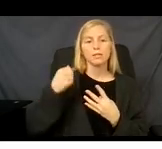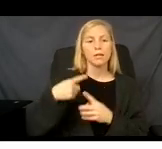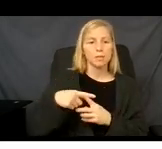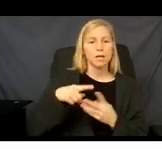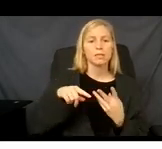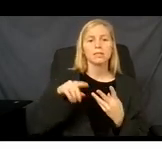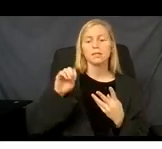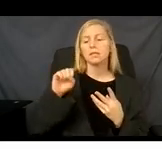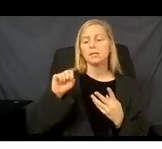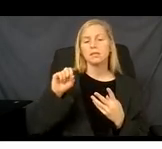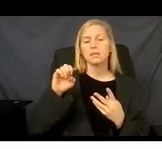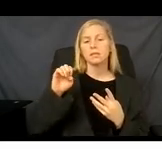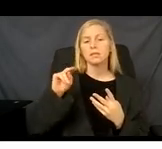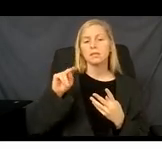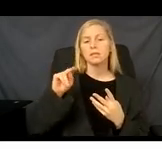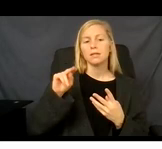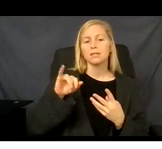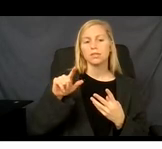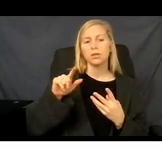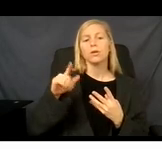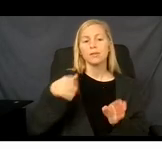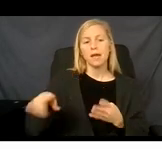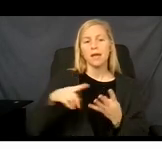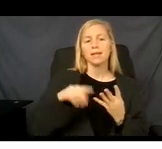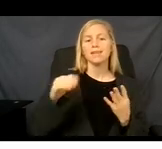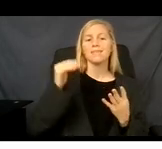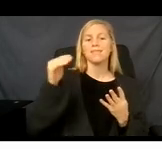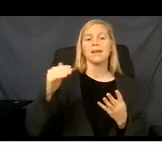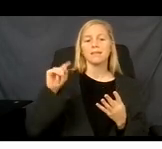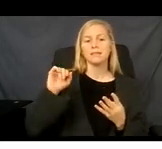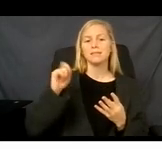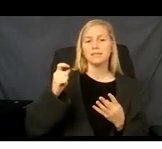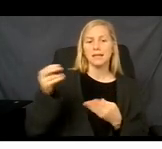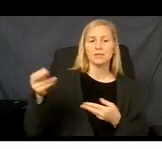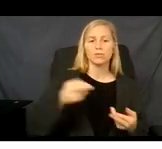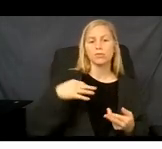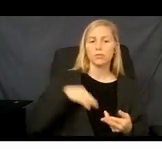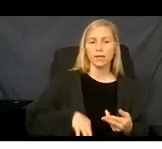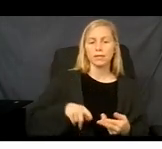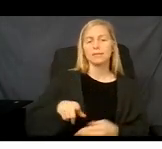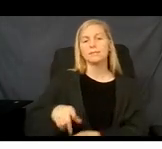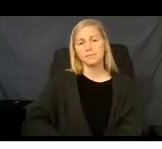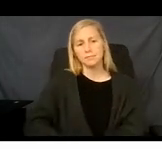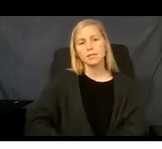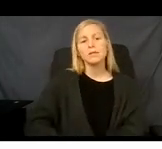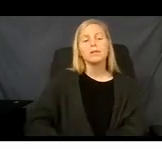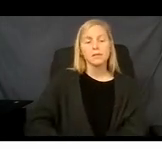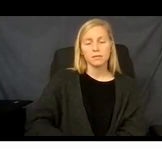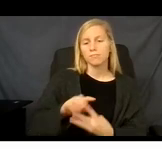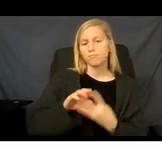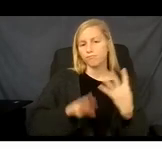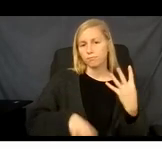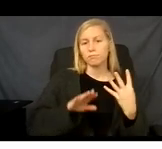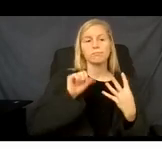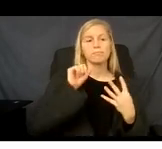Advanced Premium Task Credit with or without the cost sharing reduction. And then I came to Medicaid.